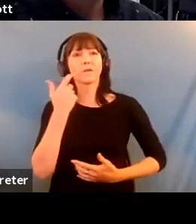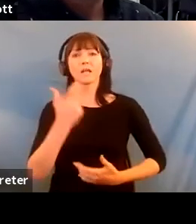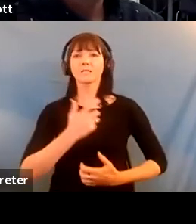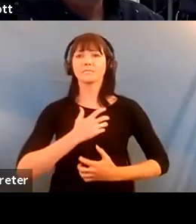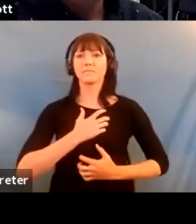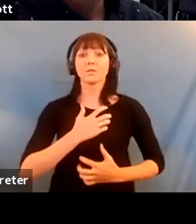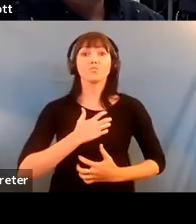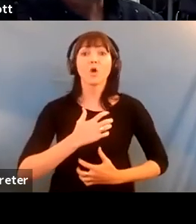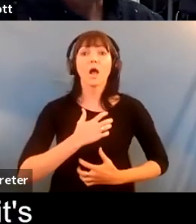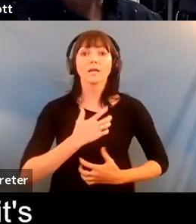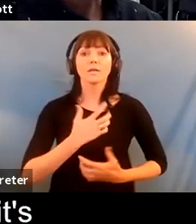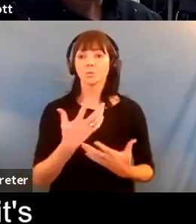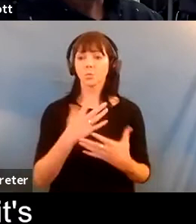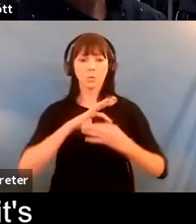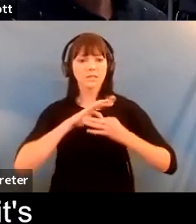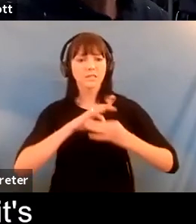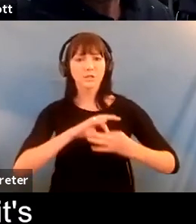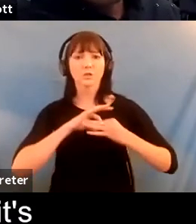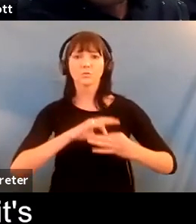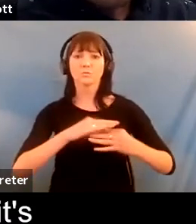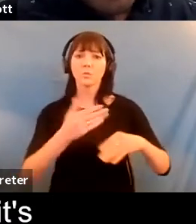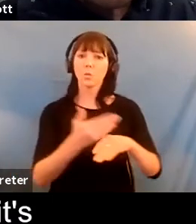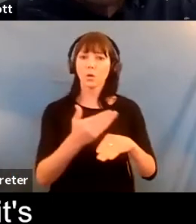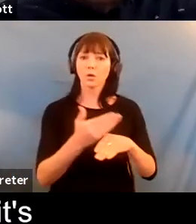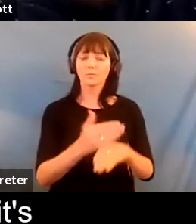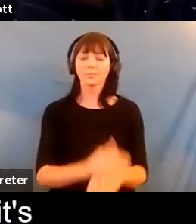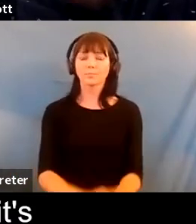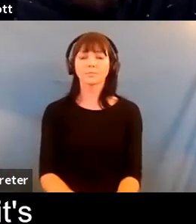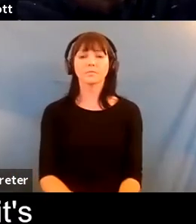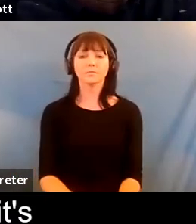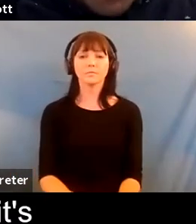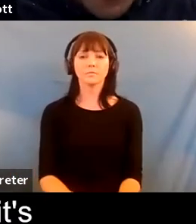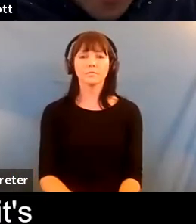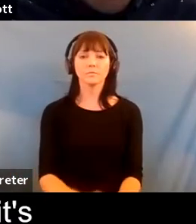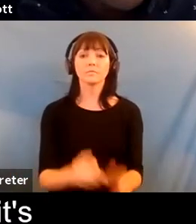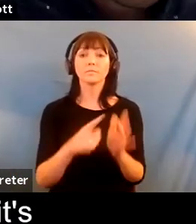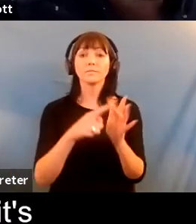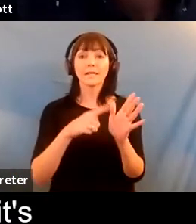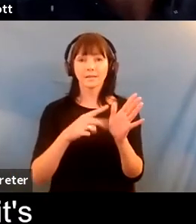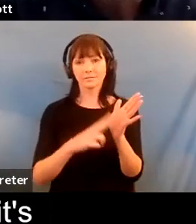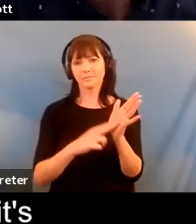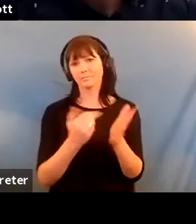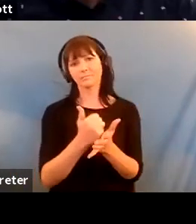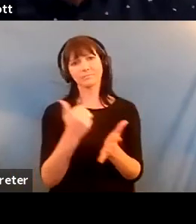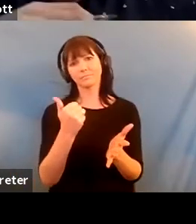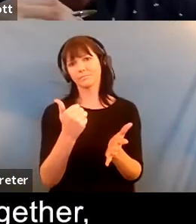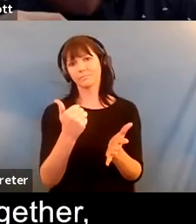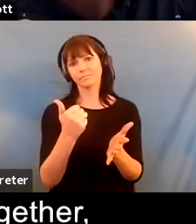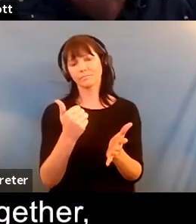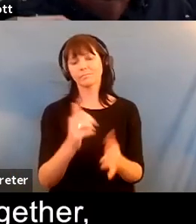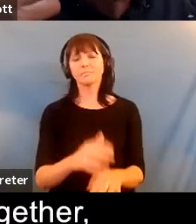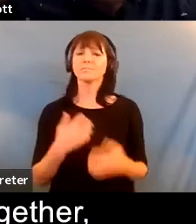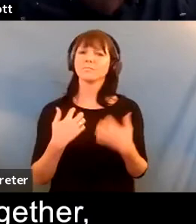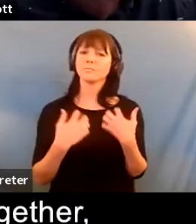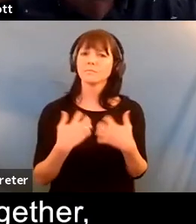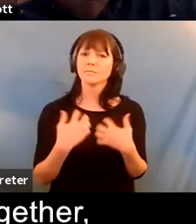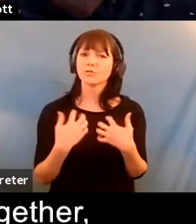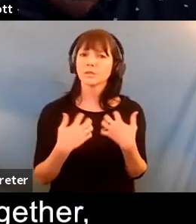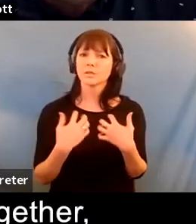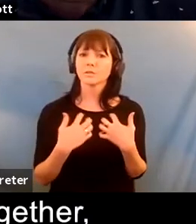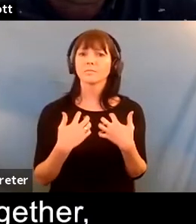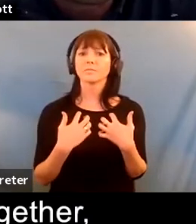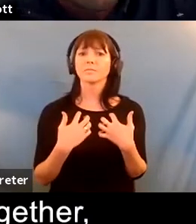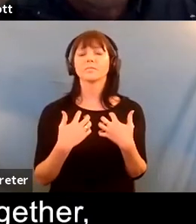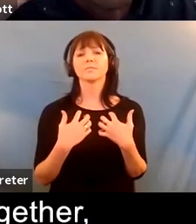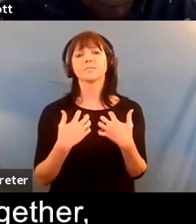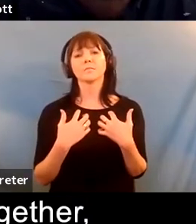fantastic fantastic yeah so so it's really interesting of course you know sometimes everything gets